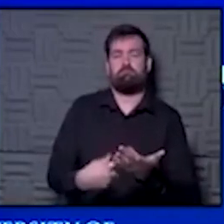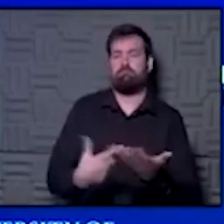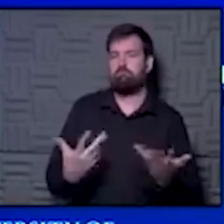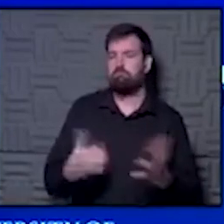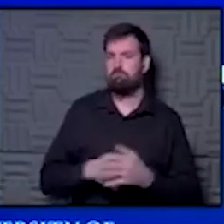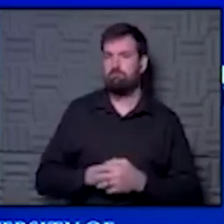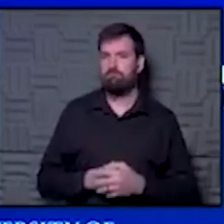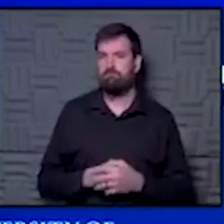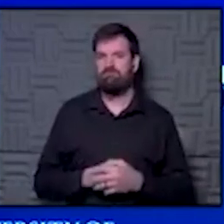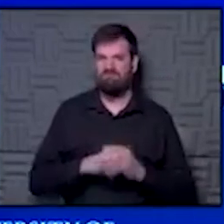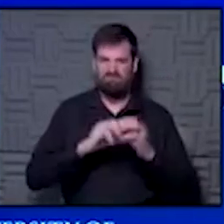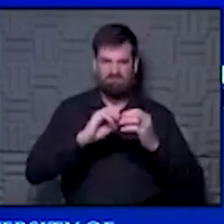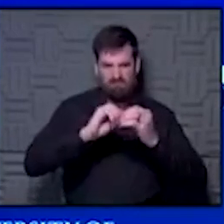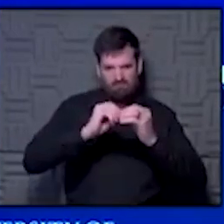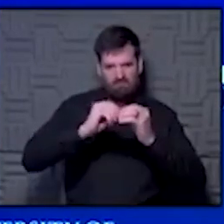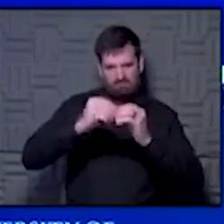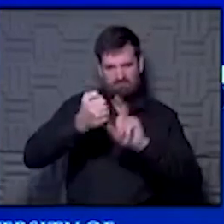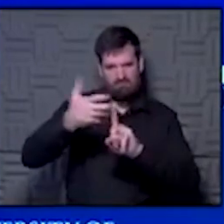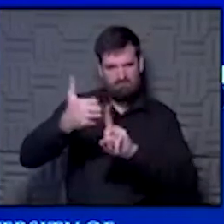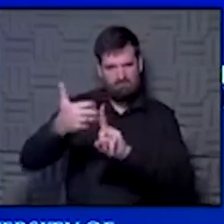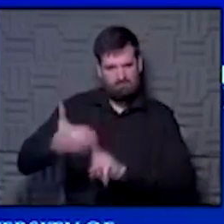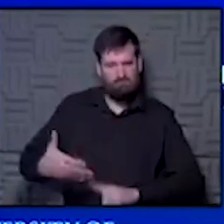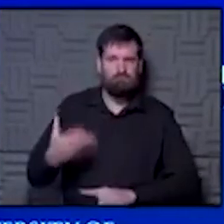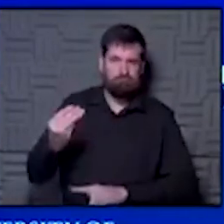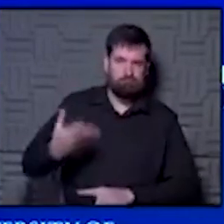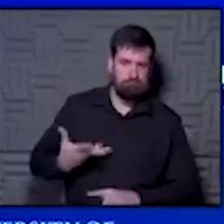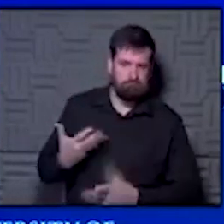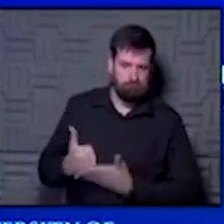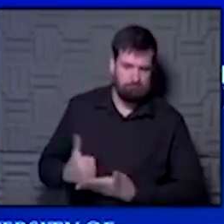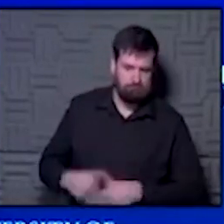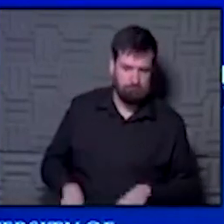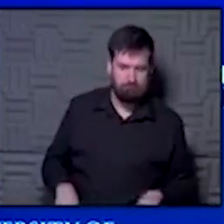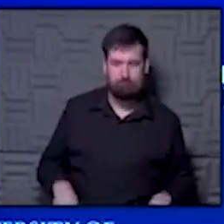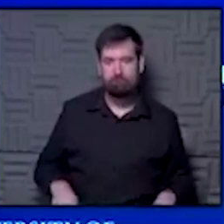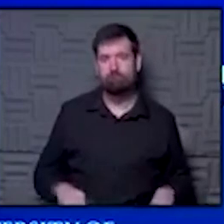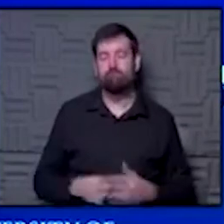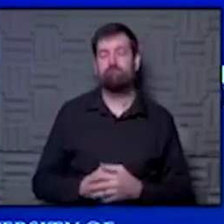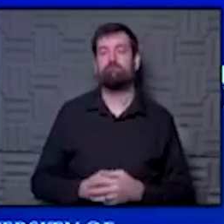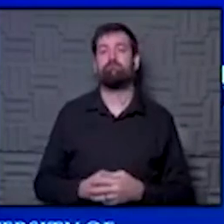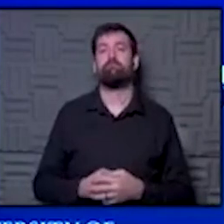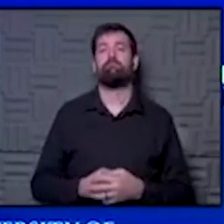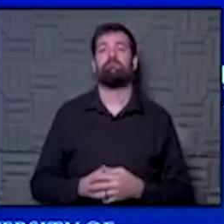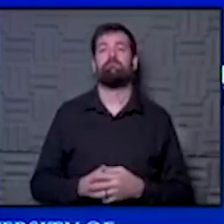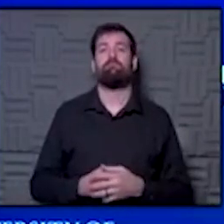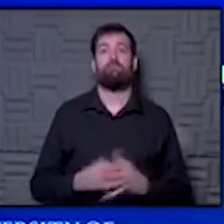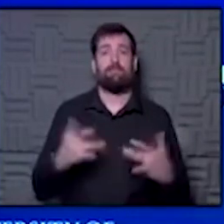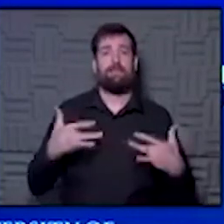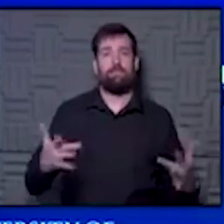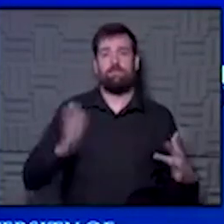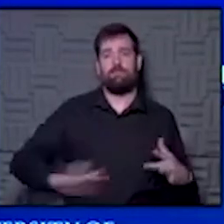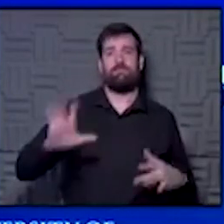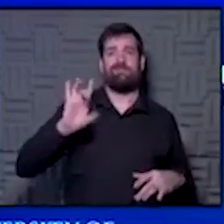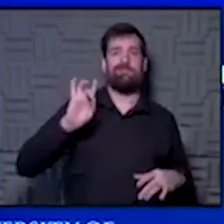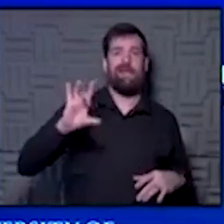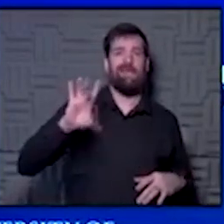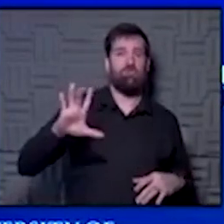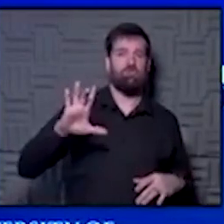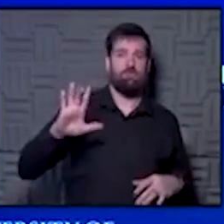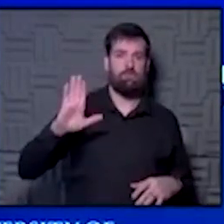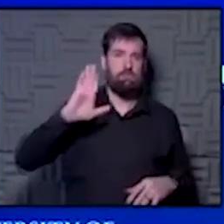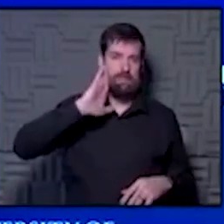We'll pull those numbers apart a little bit and you guys will hopefully keep me on track here. The, you know, we normally have around 800 beds here.